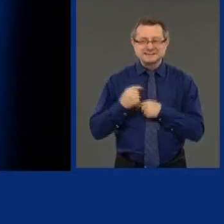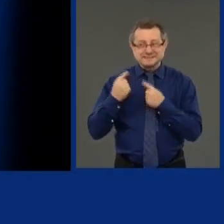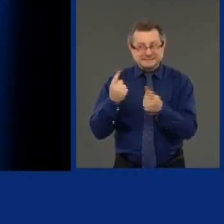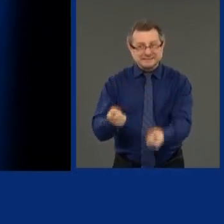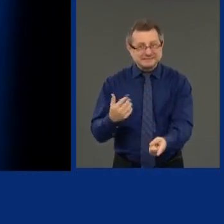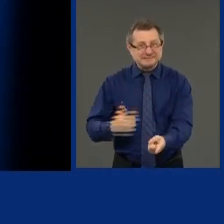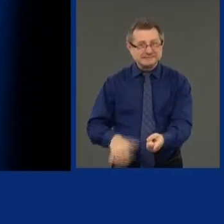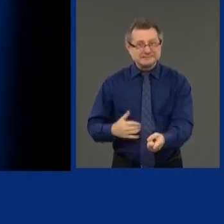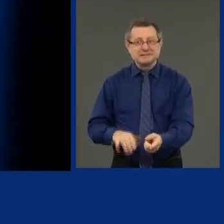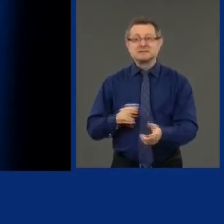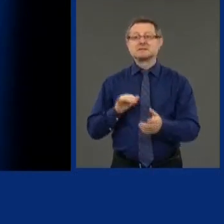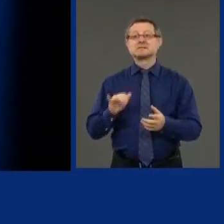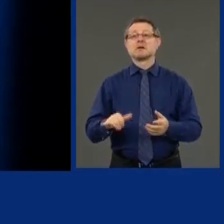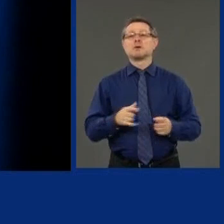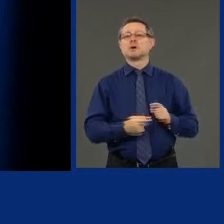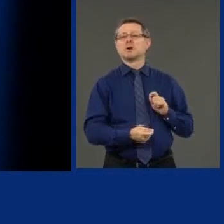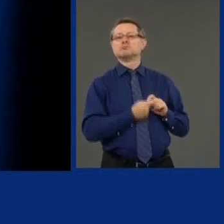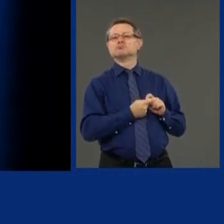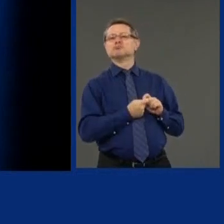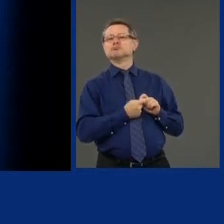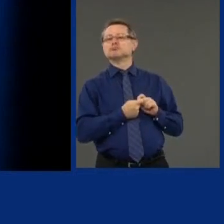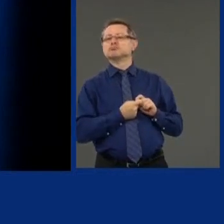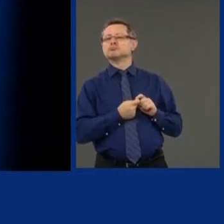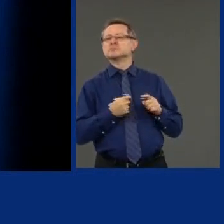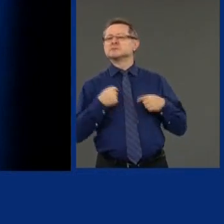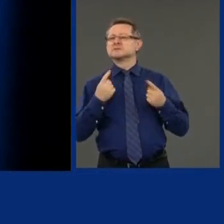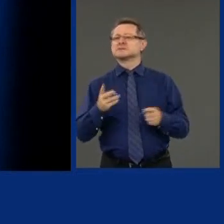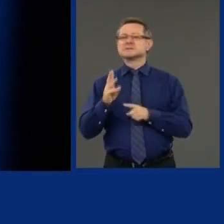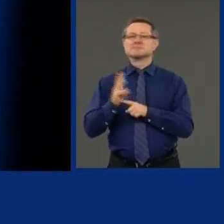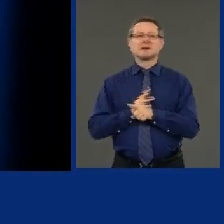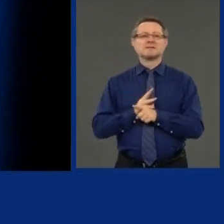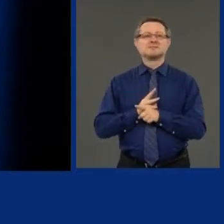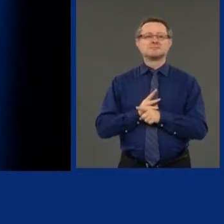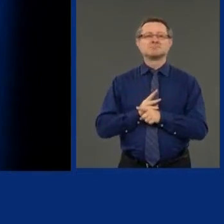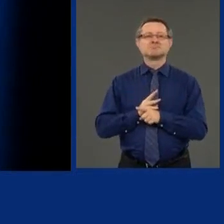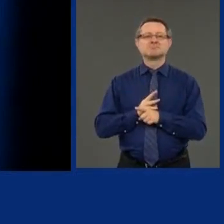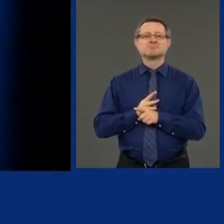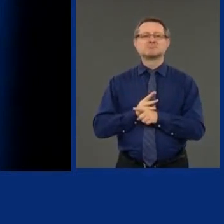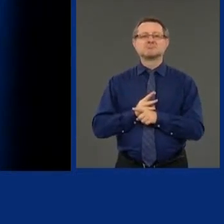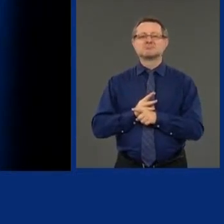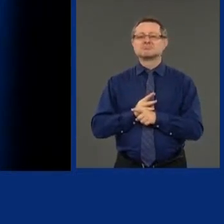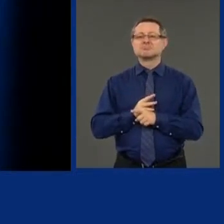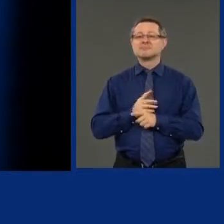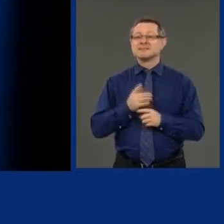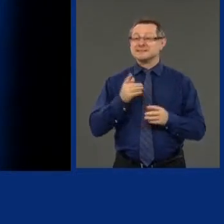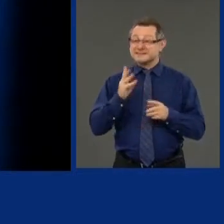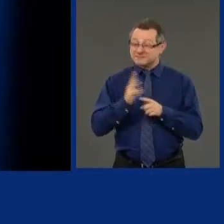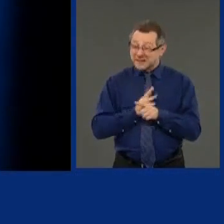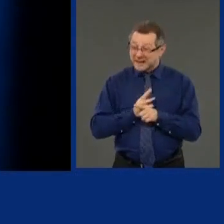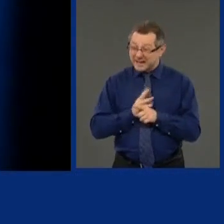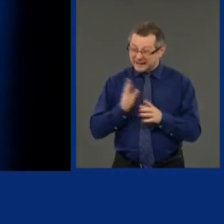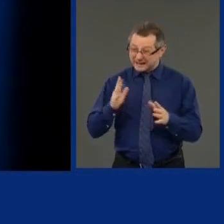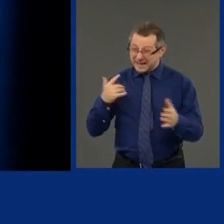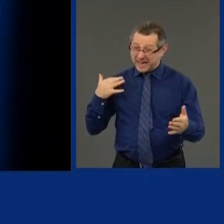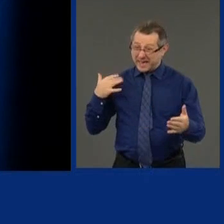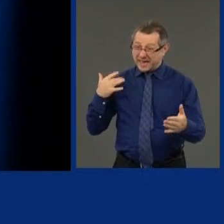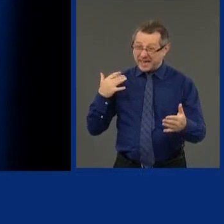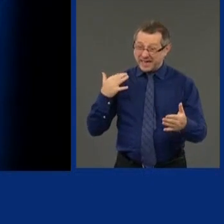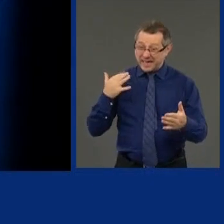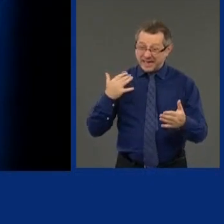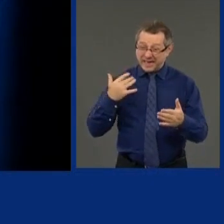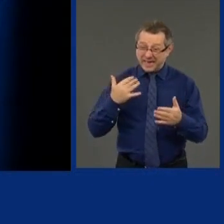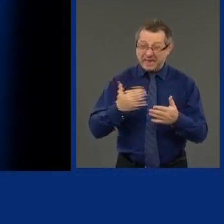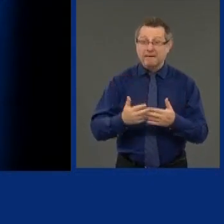political exploitation of New York. It's been six months since they